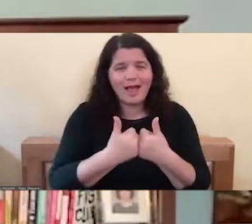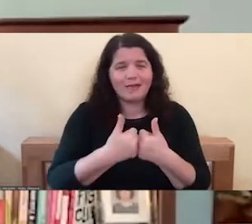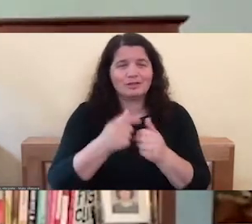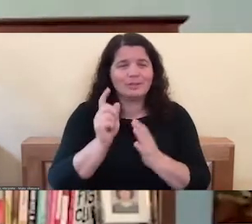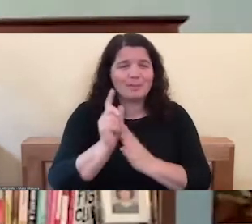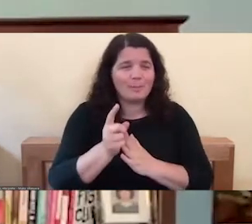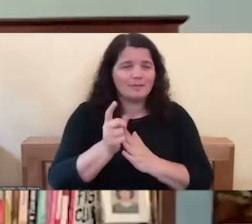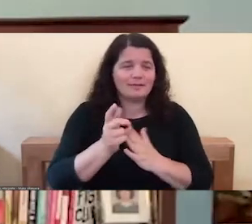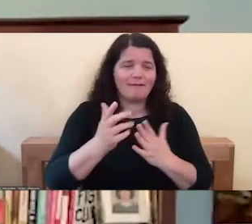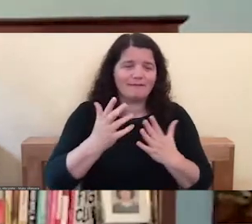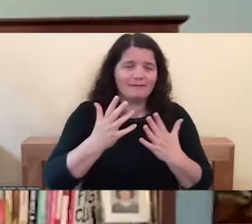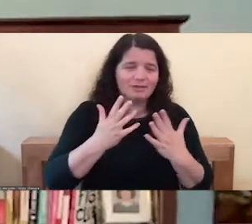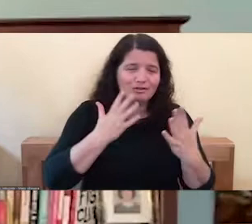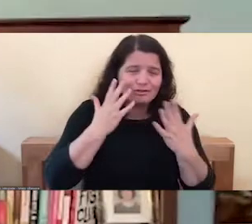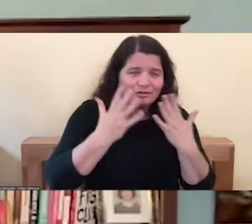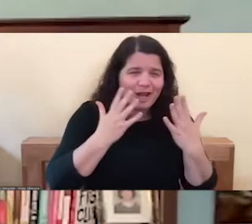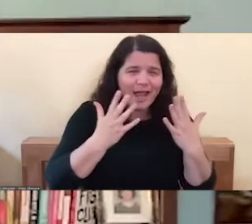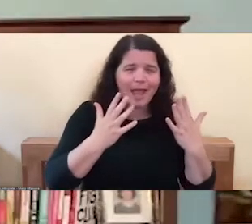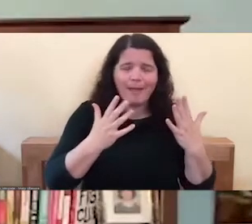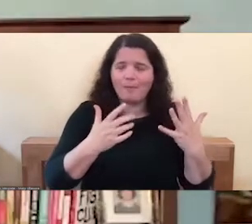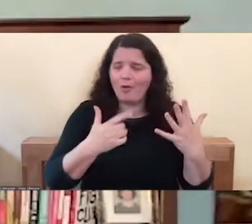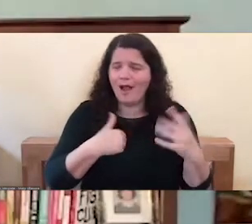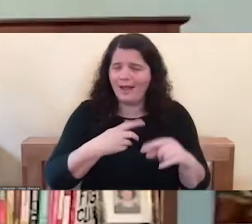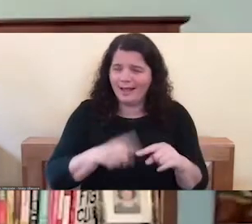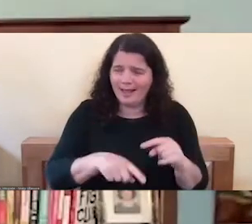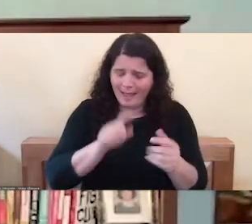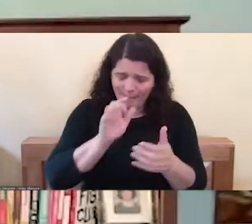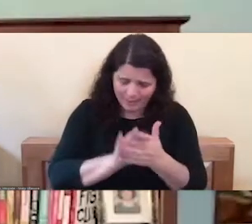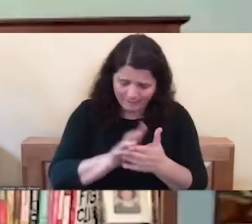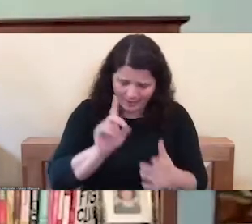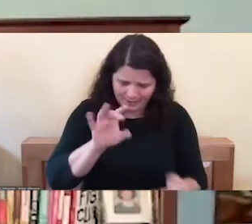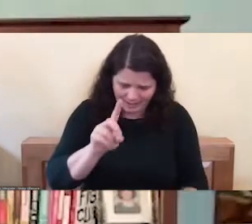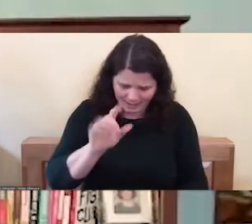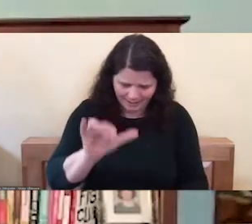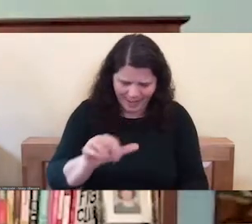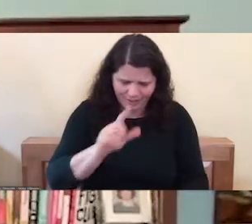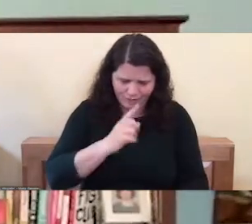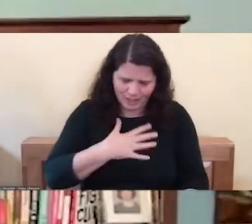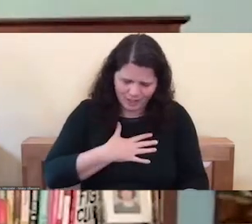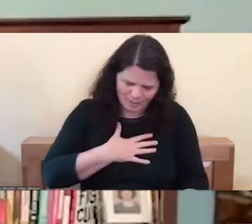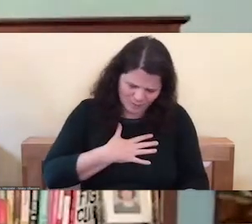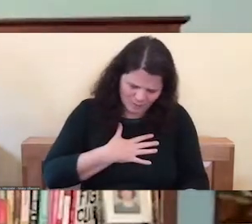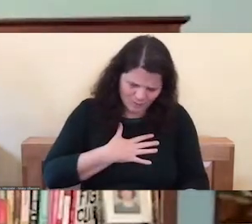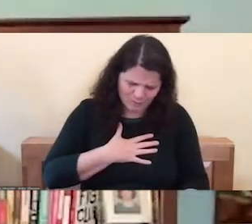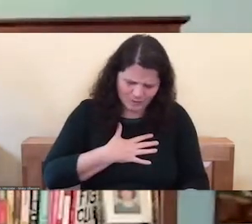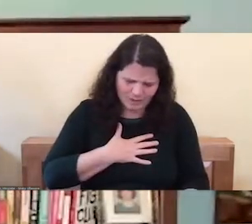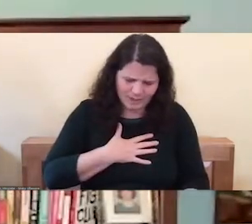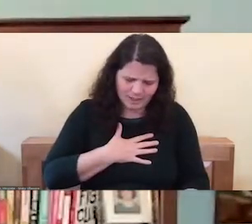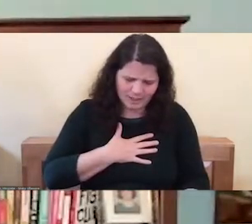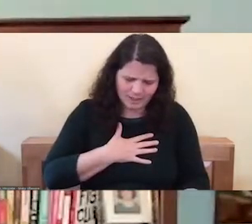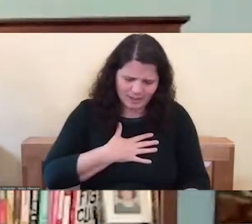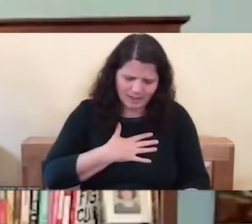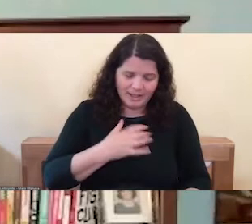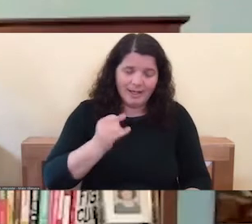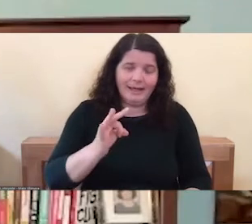believe I did that in just really dark times when I've been able to open my heart to that.